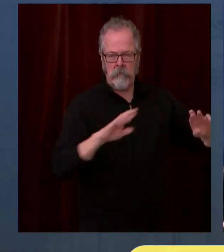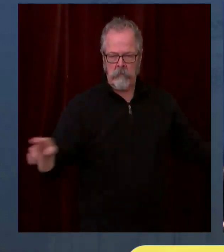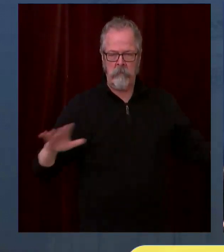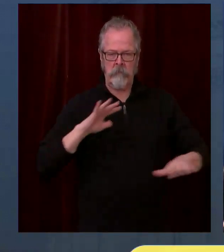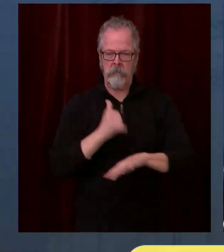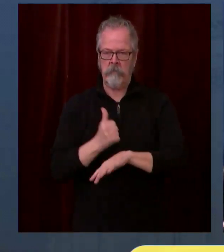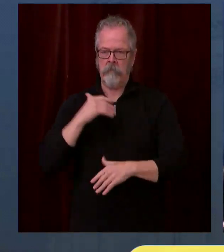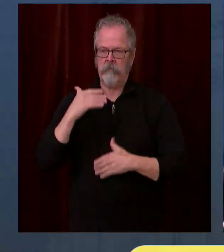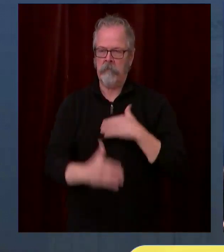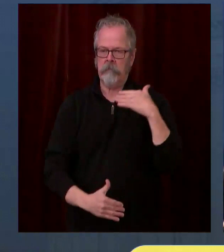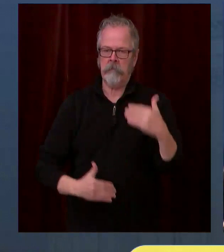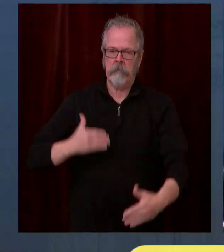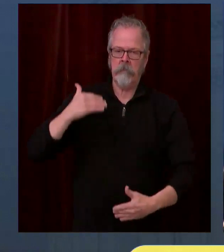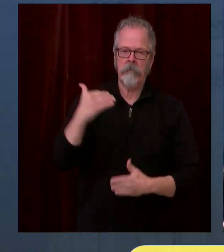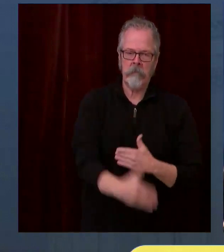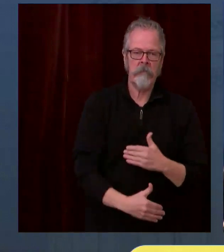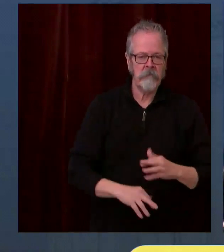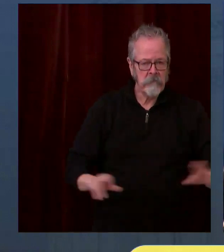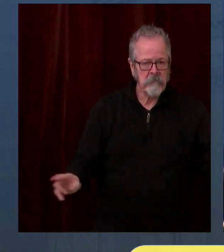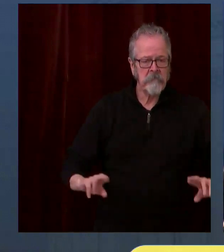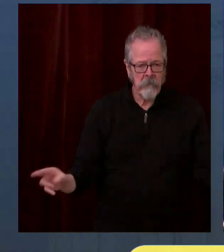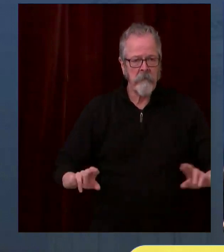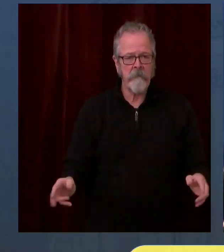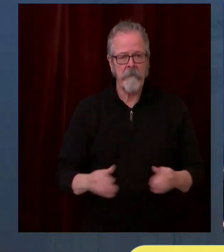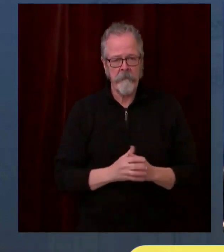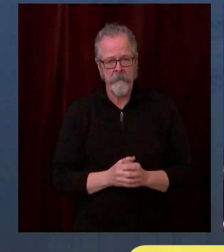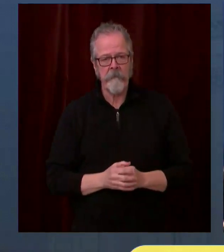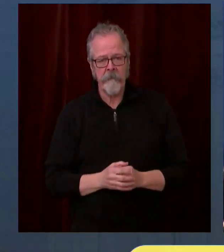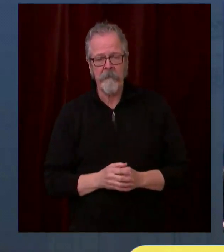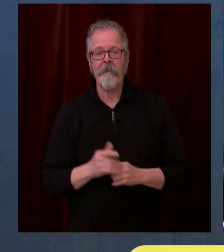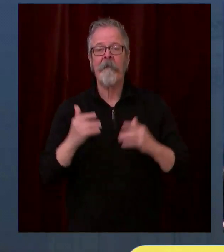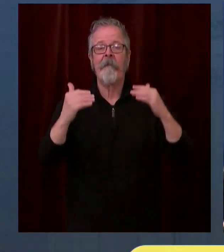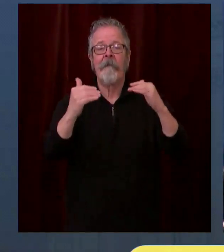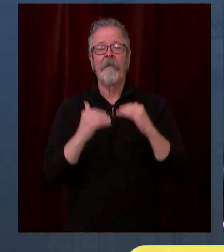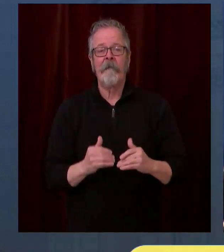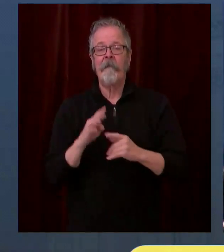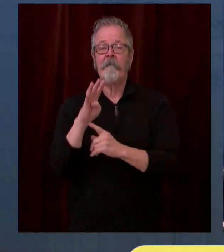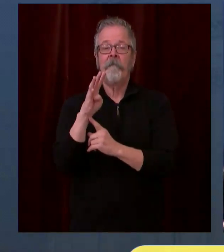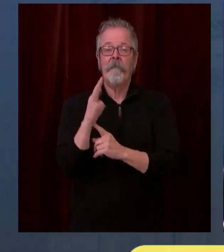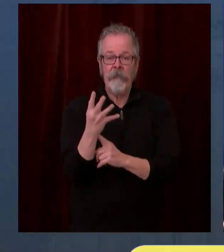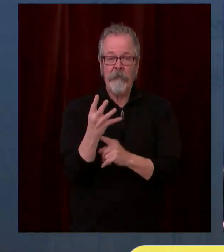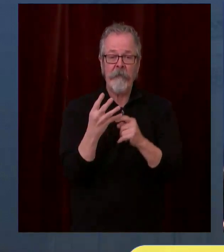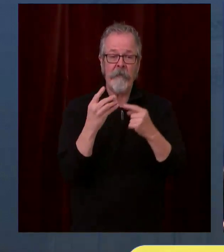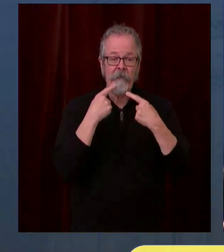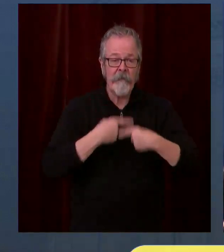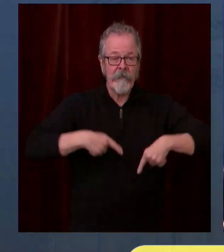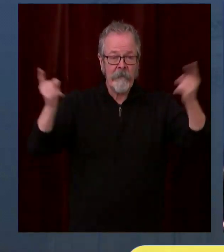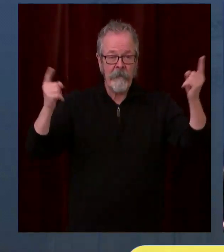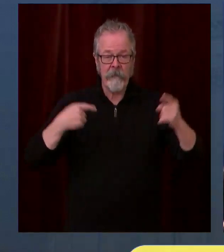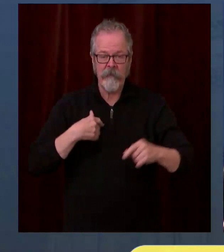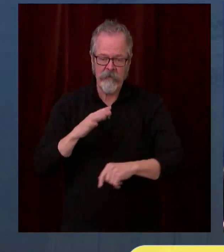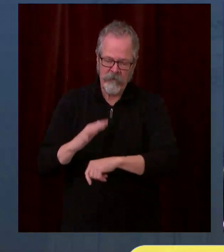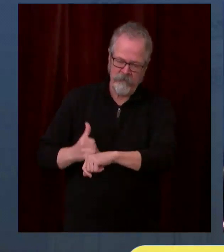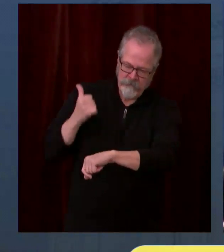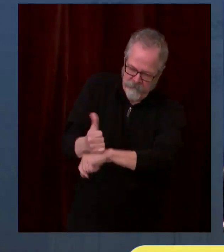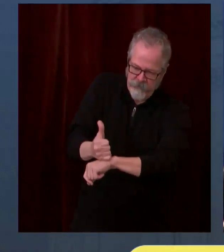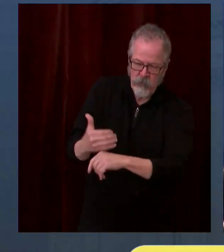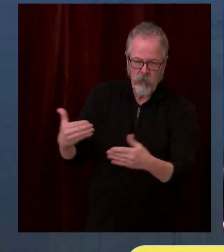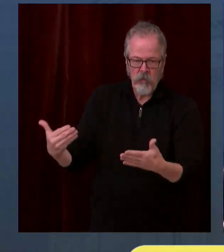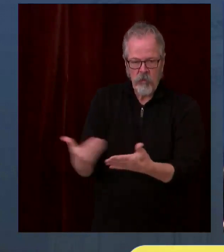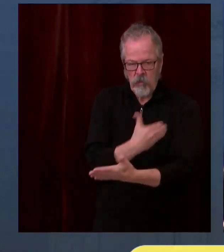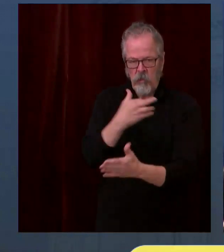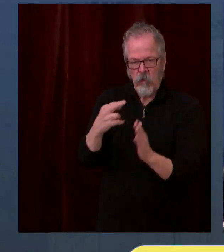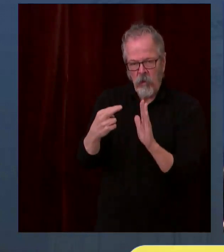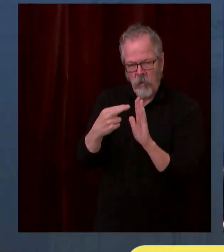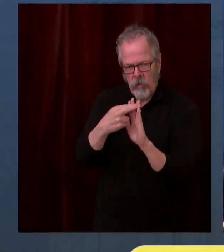to ensure that our partners in the health system are administering these vaccines in an appropriate time frame,